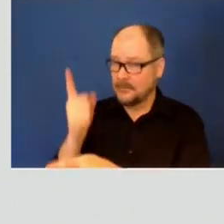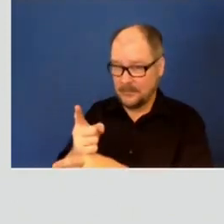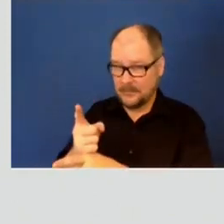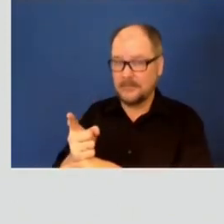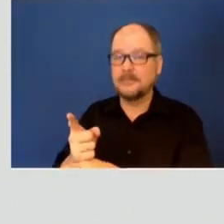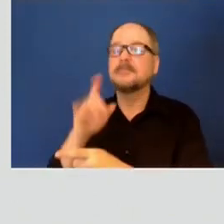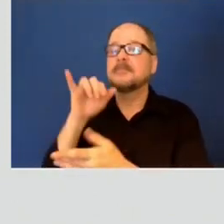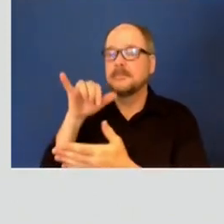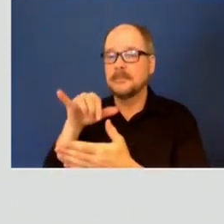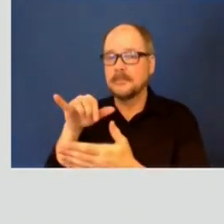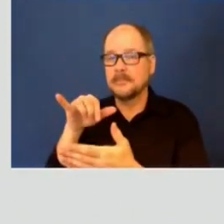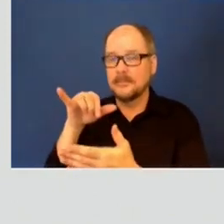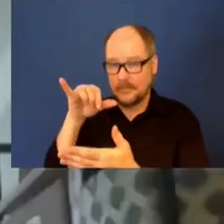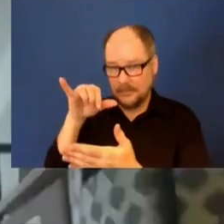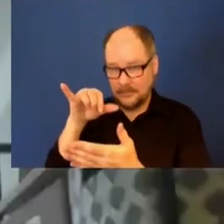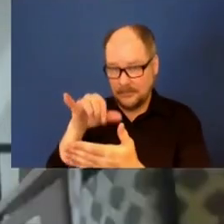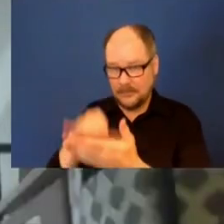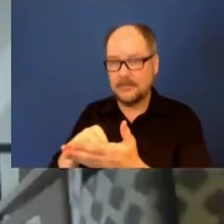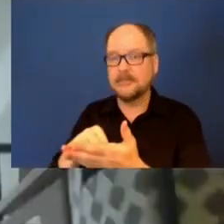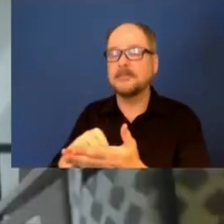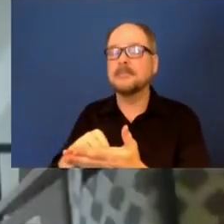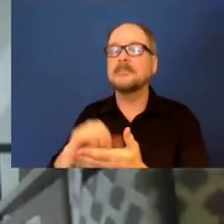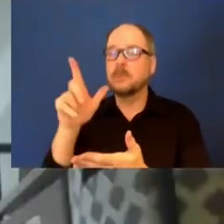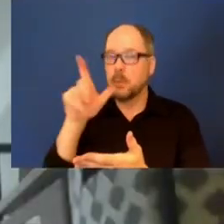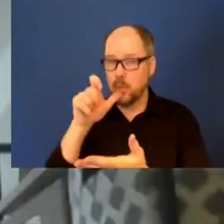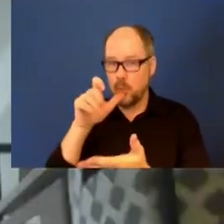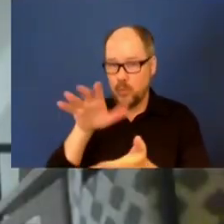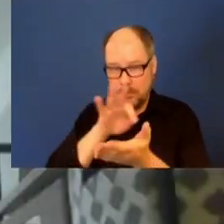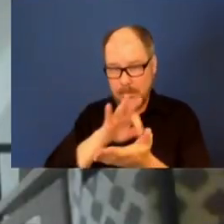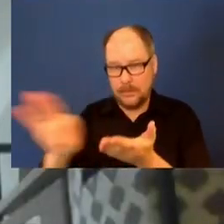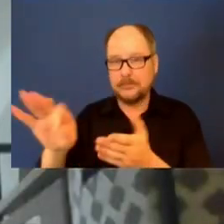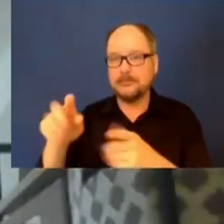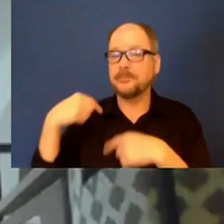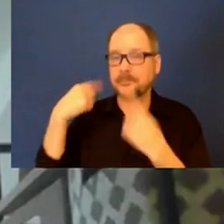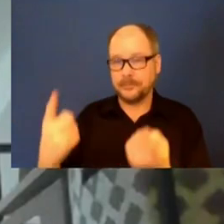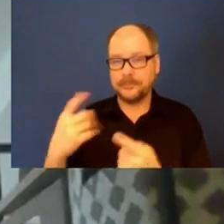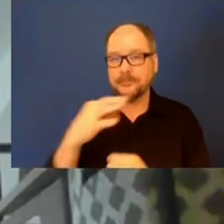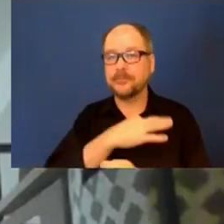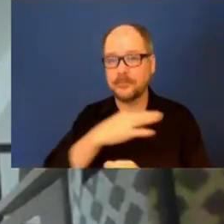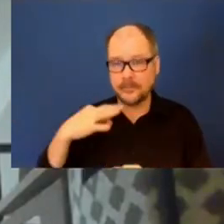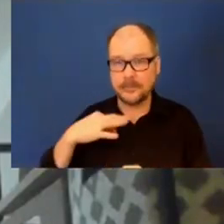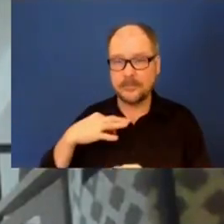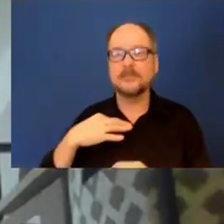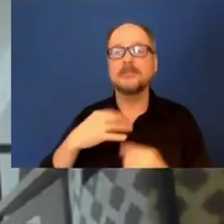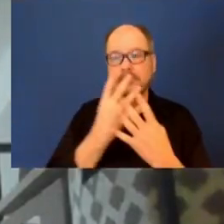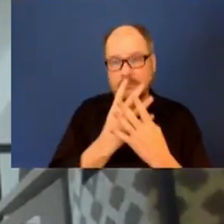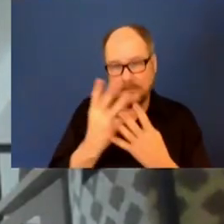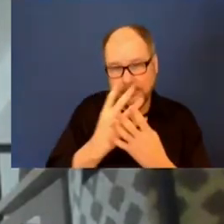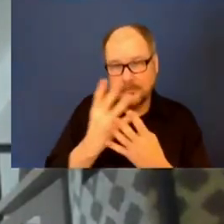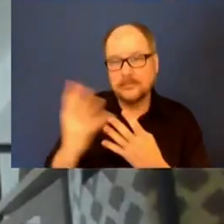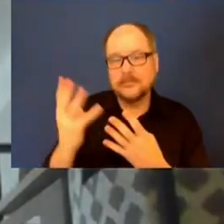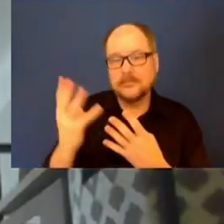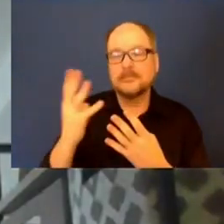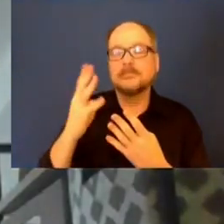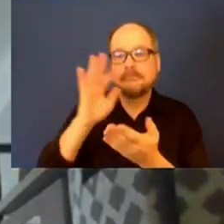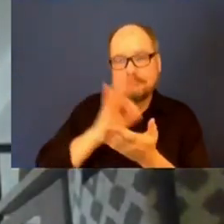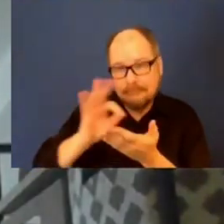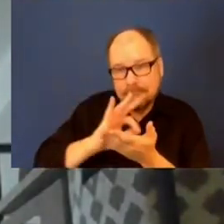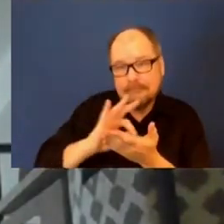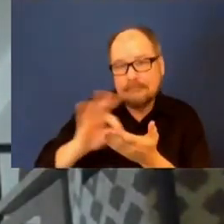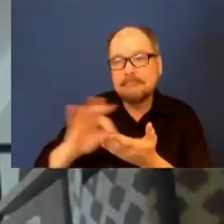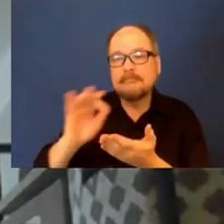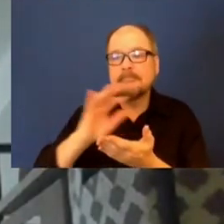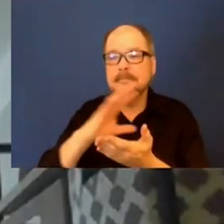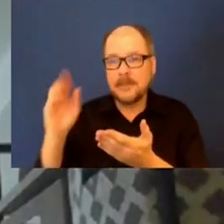that is who we have today and the staff are triaging at the actual hotels and we'll have a confirmed number